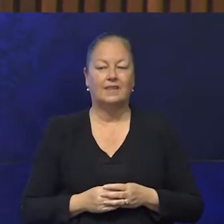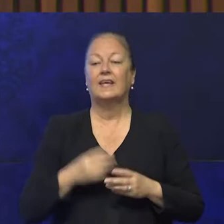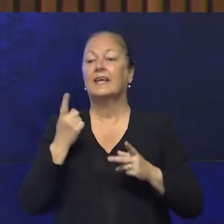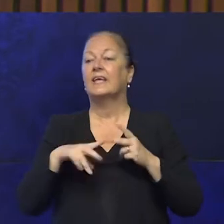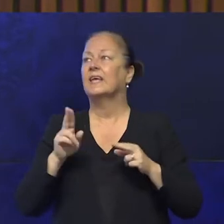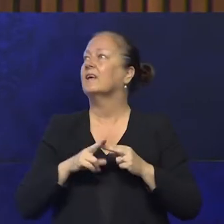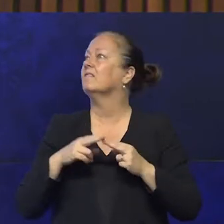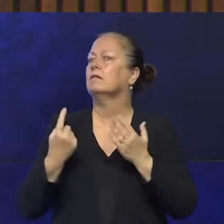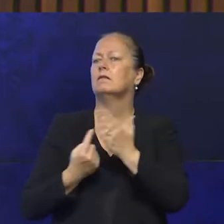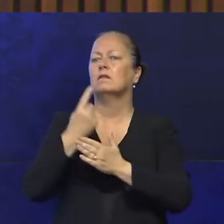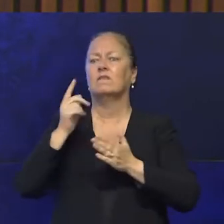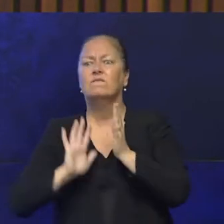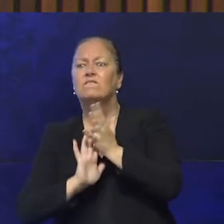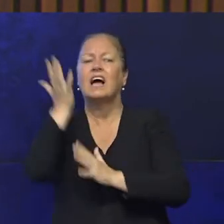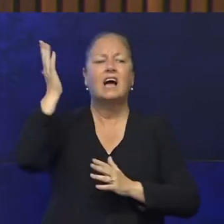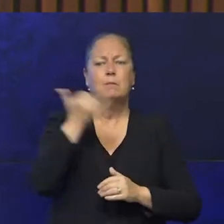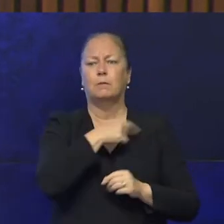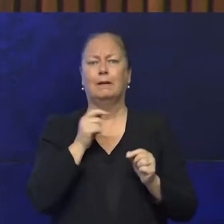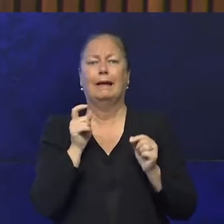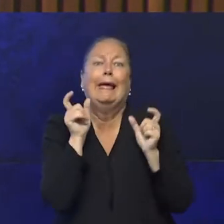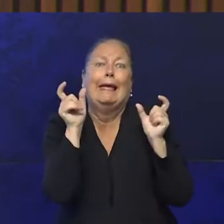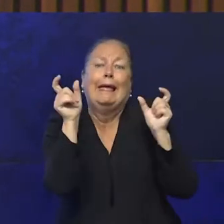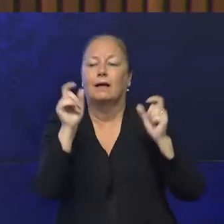of a fire, you might hear me squeal.